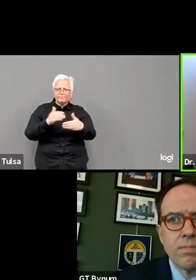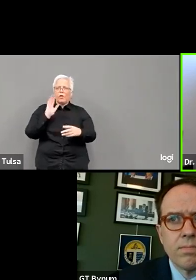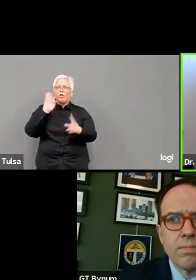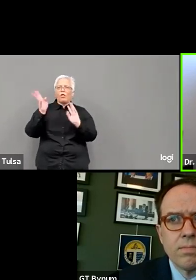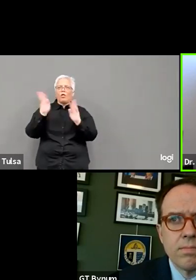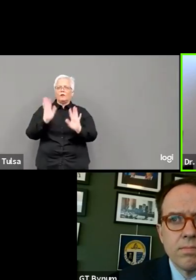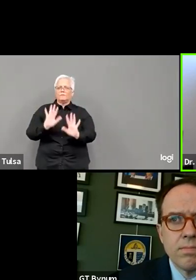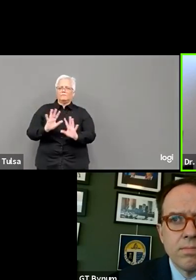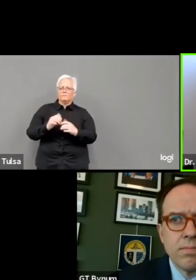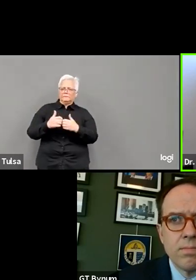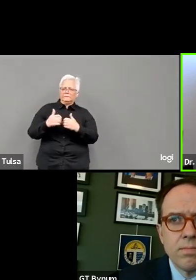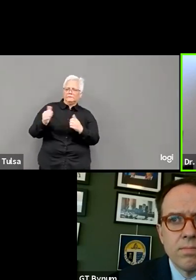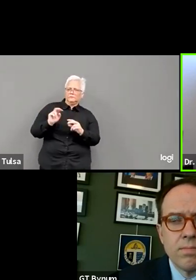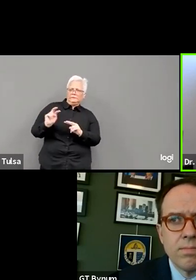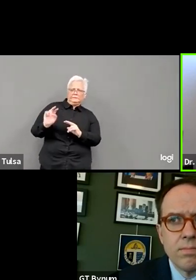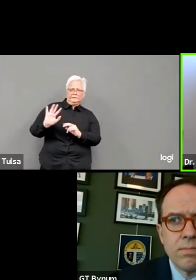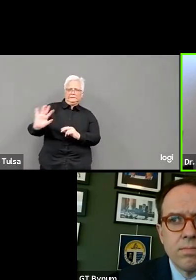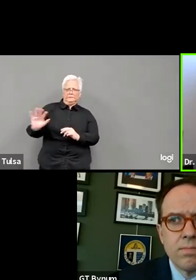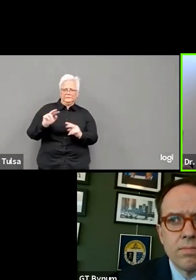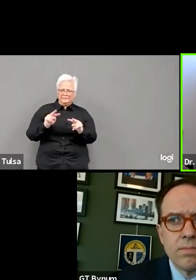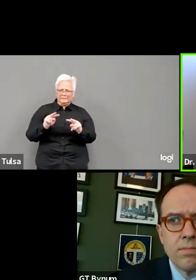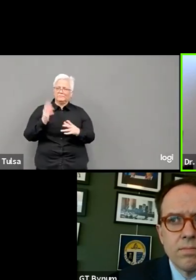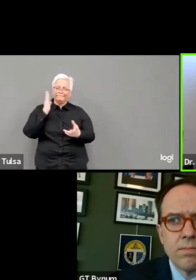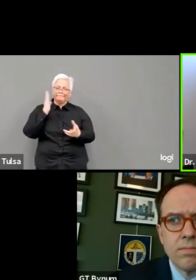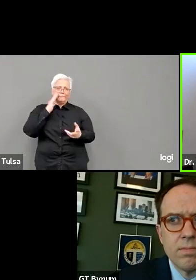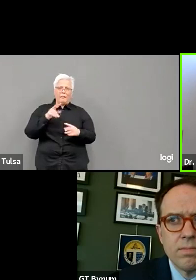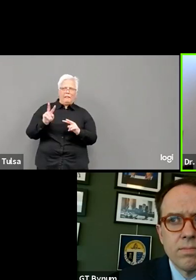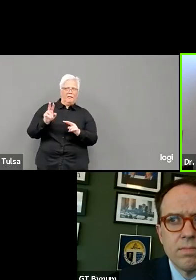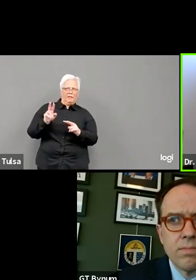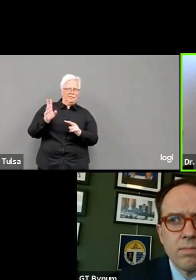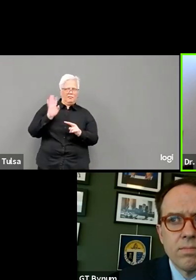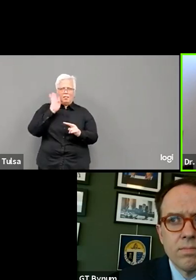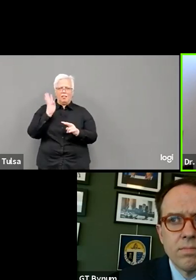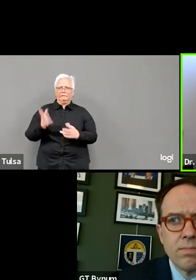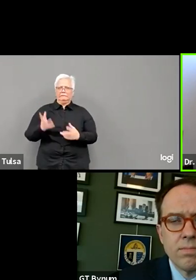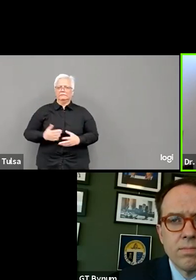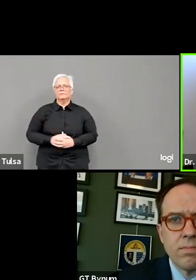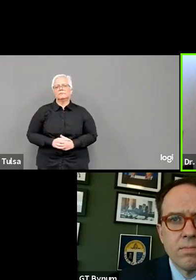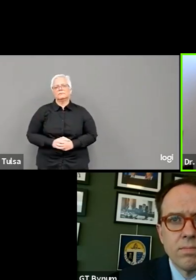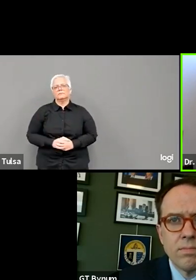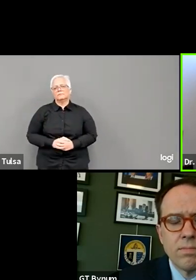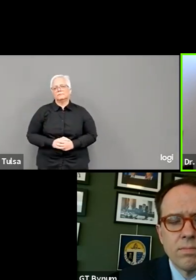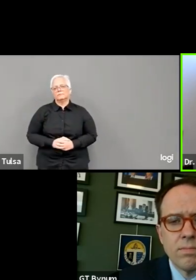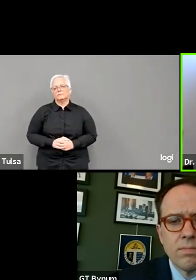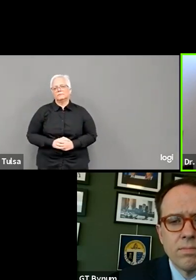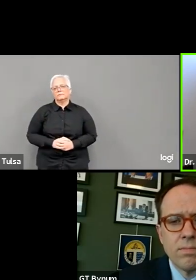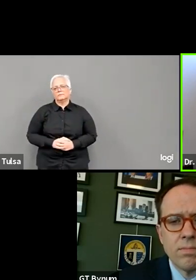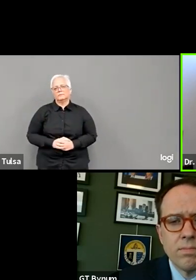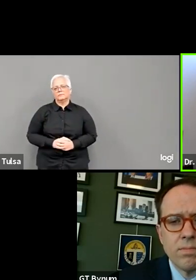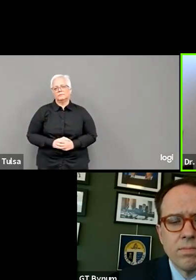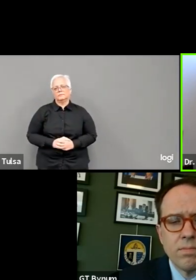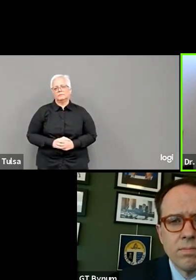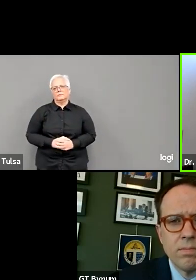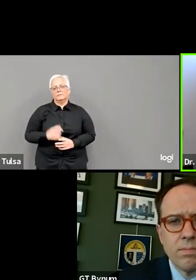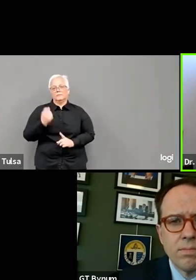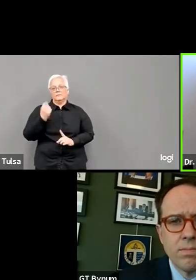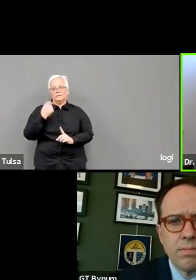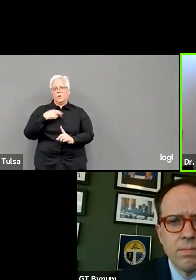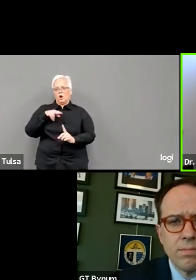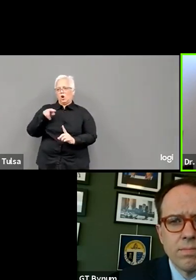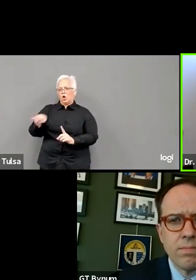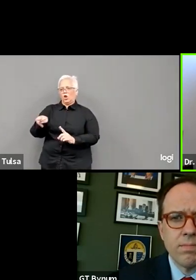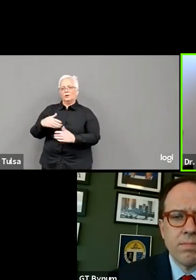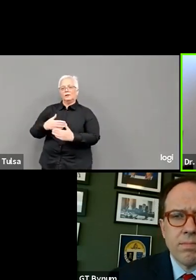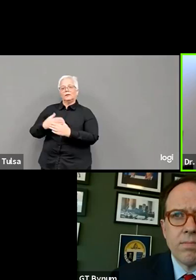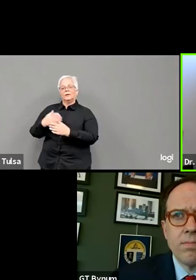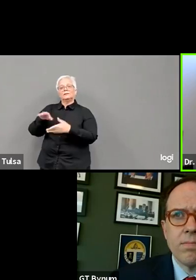was showing. In fact, there was a 2,500 differential. That is a huge differential. And if you